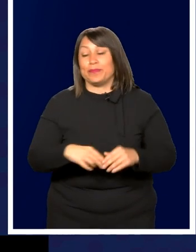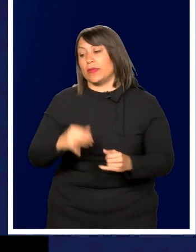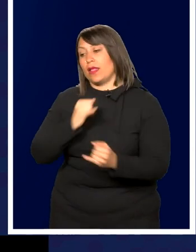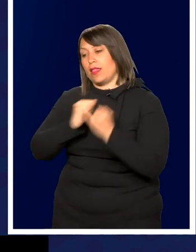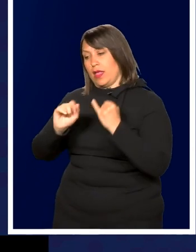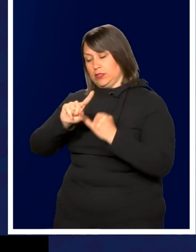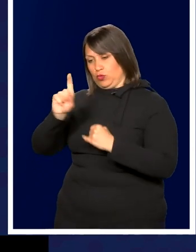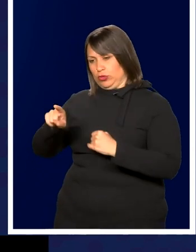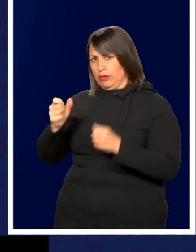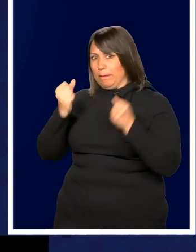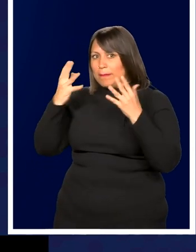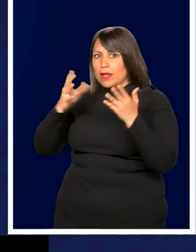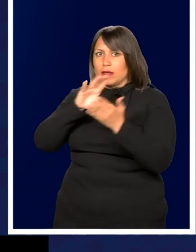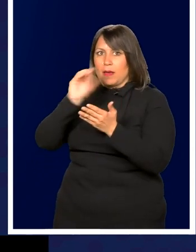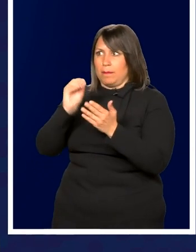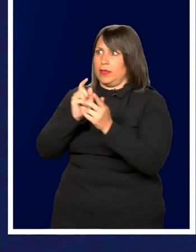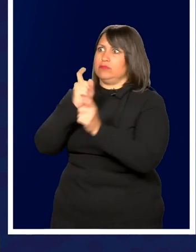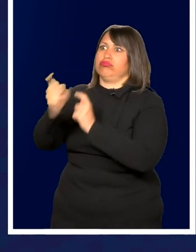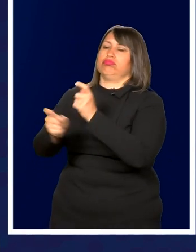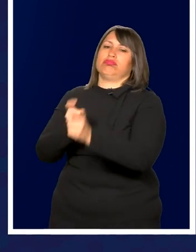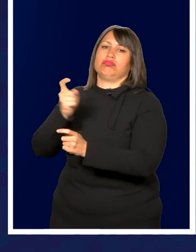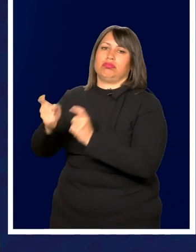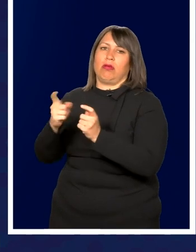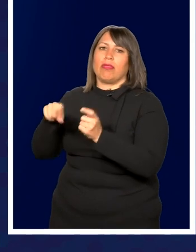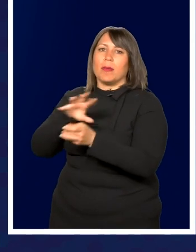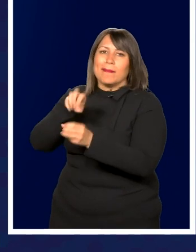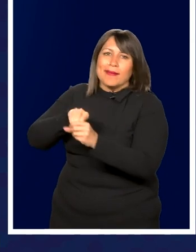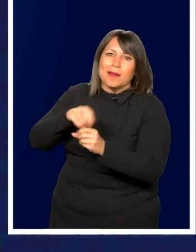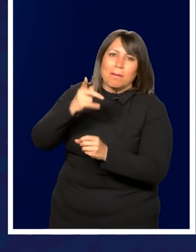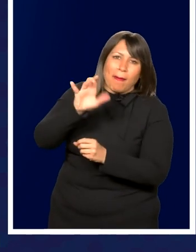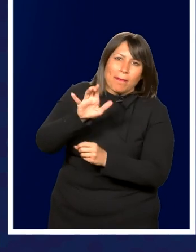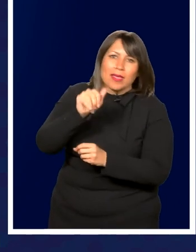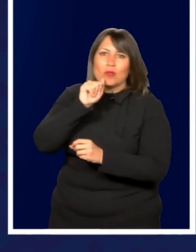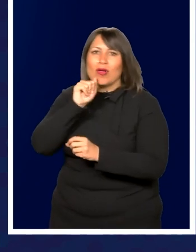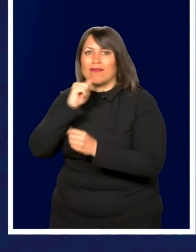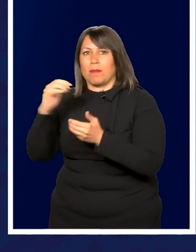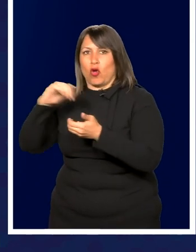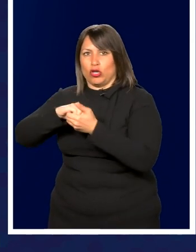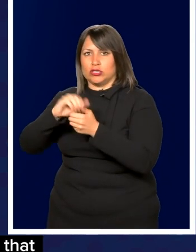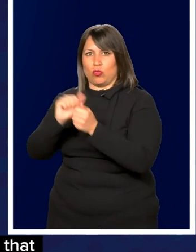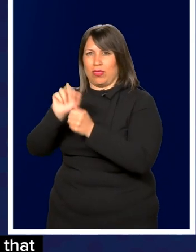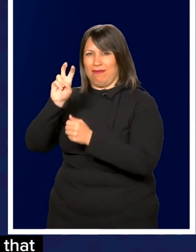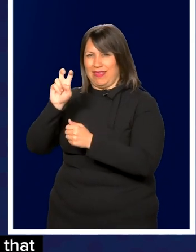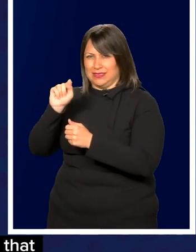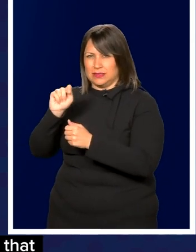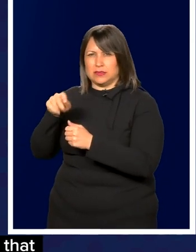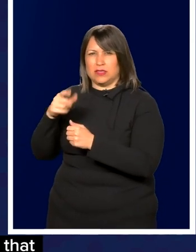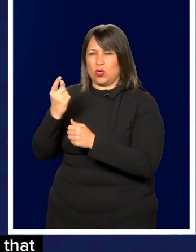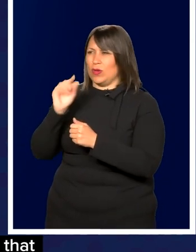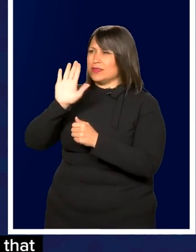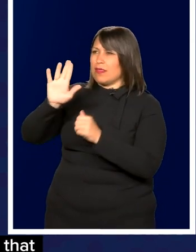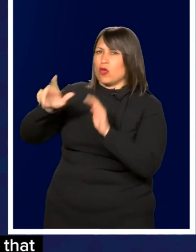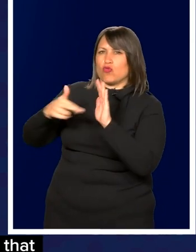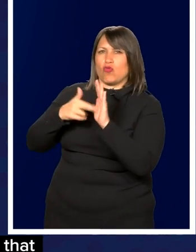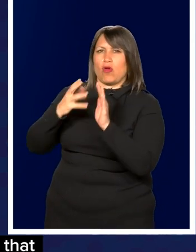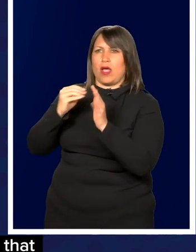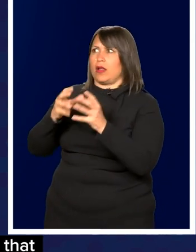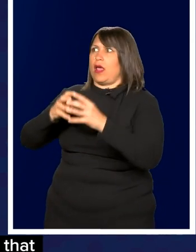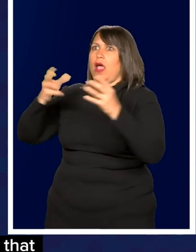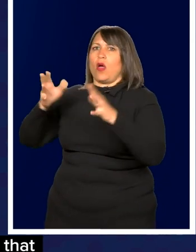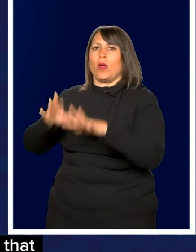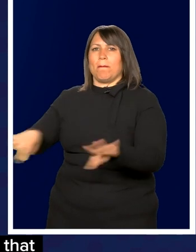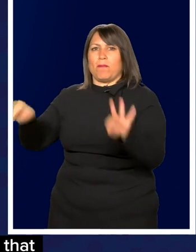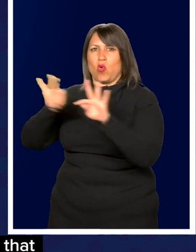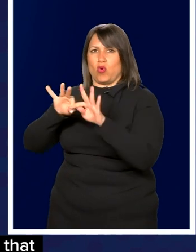Last question. Many companies have given back and they participate in public-private partnerships for veterans. What's their role and how